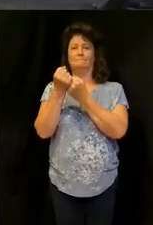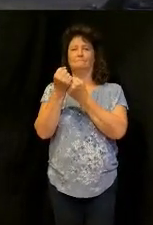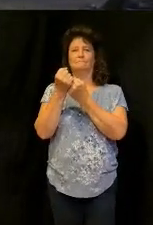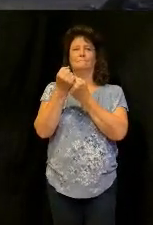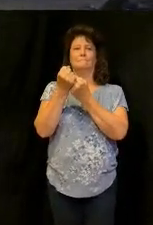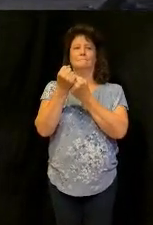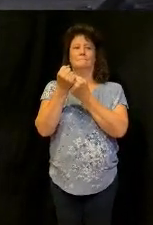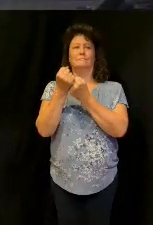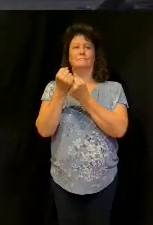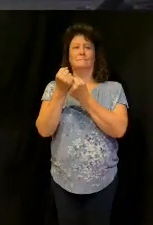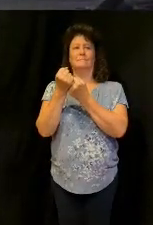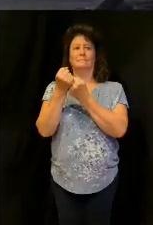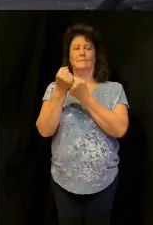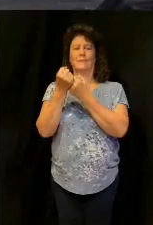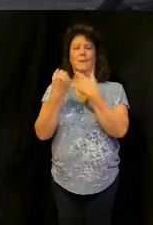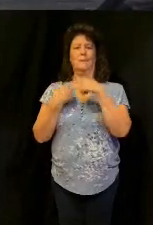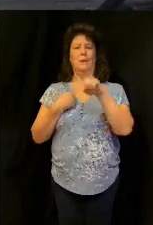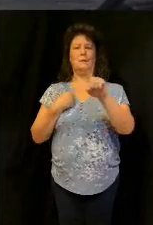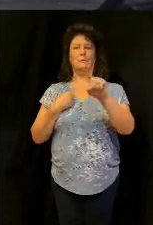let me ask you a question